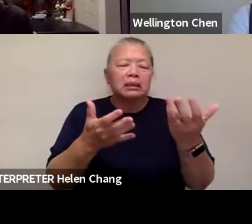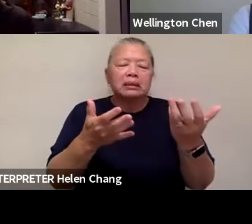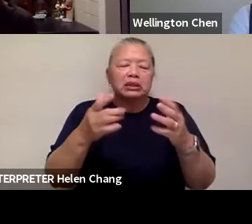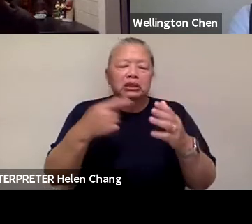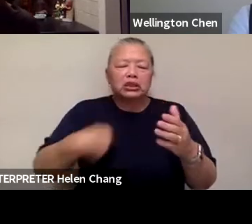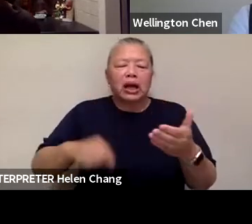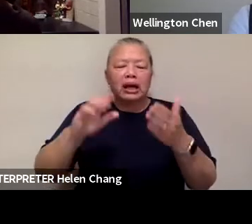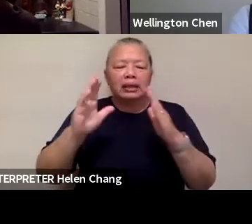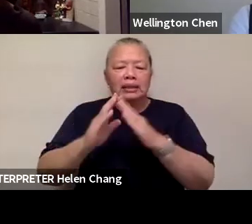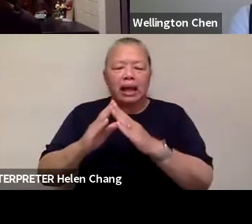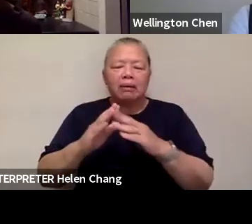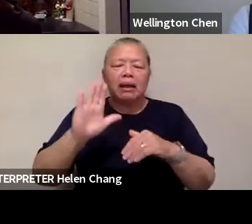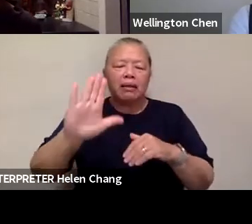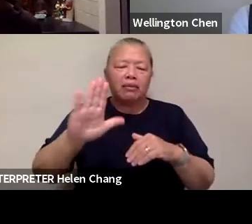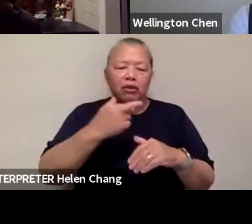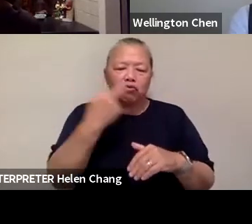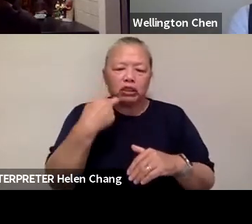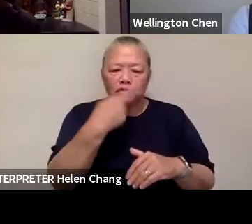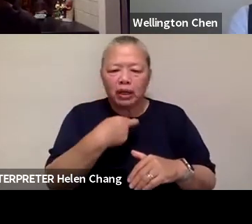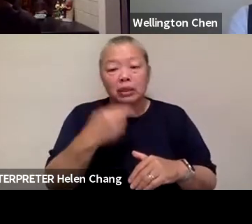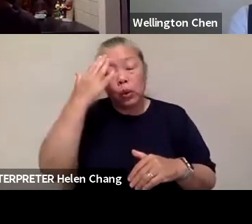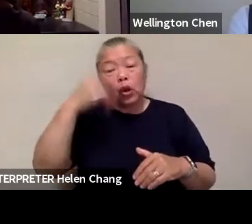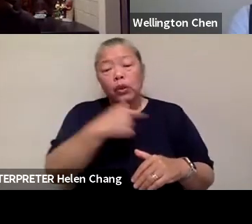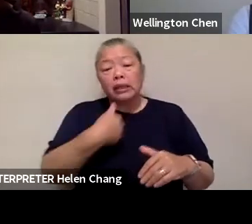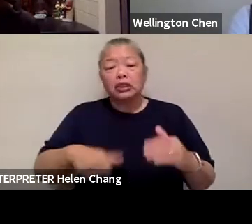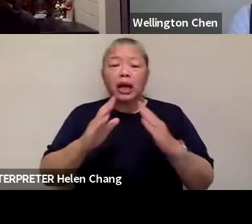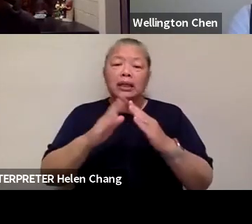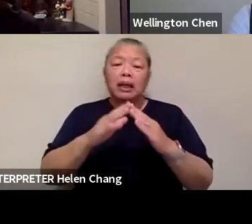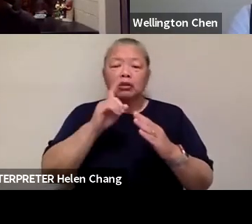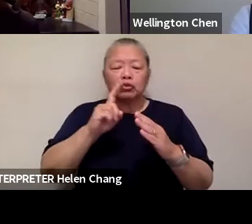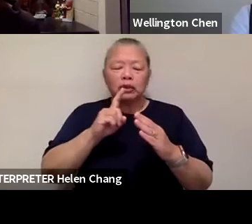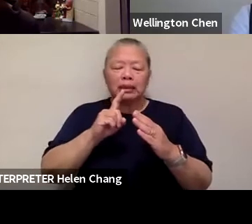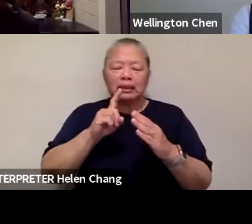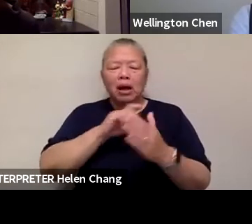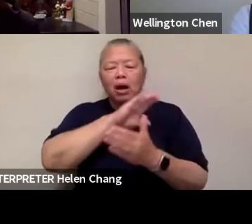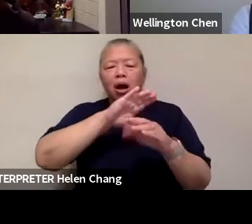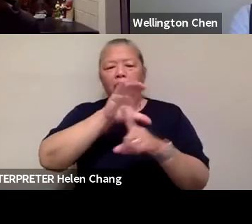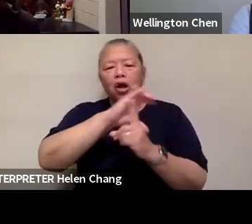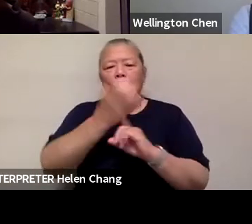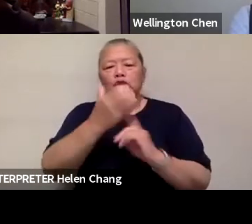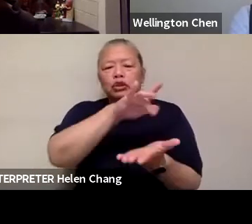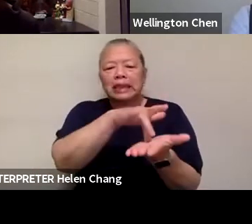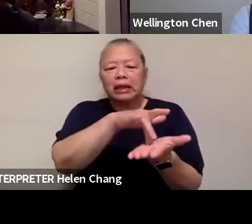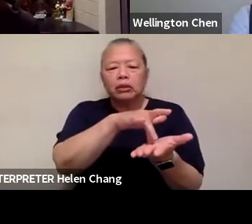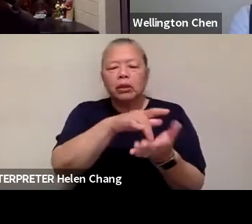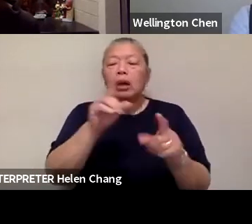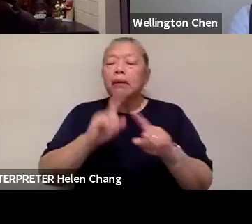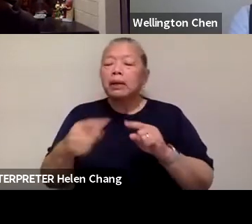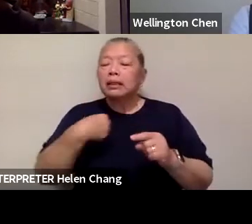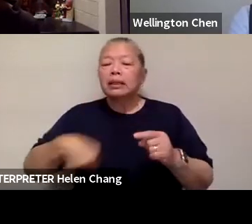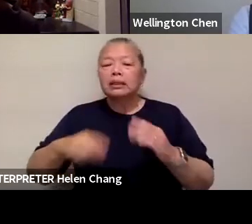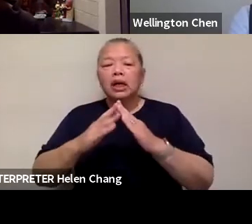Chinatown's are cultural hubs. There are other businesses that are essential in Chinatown, but Chinatown restaurants, who's